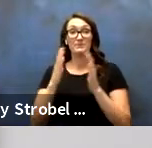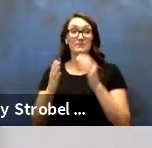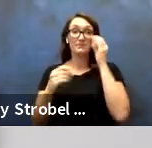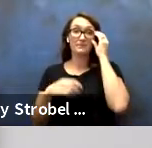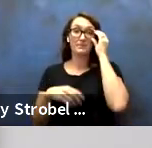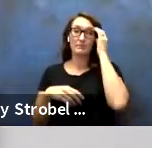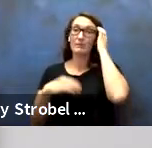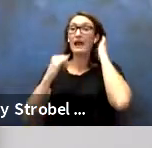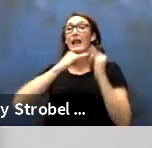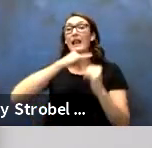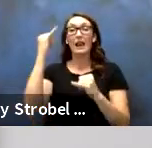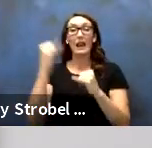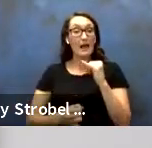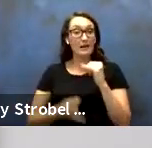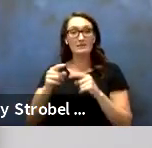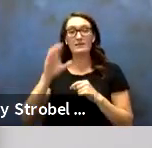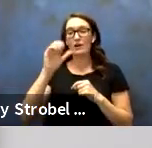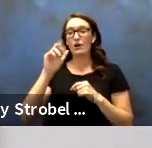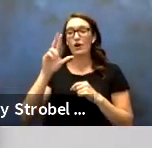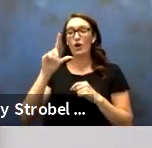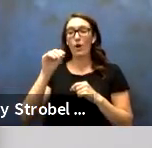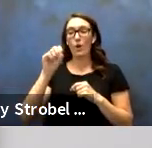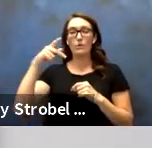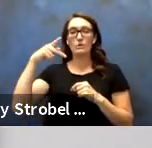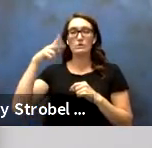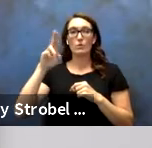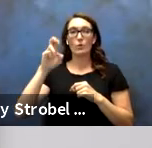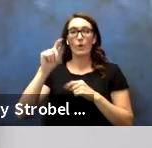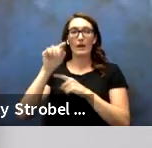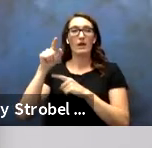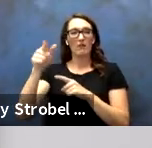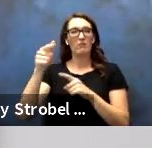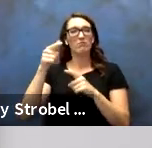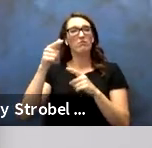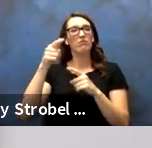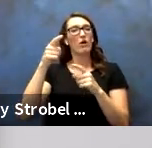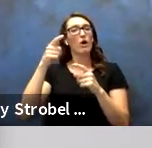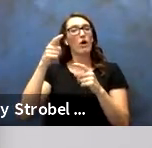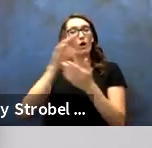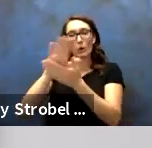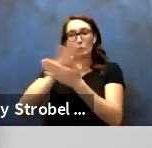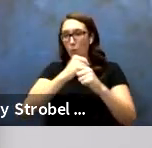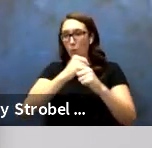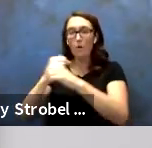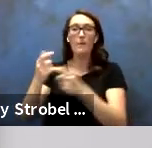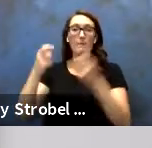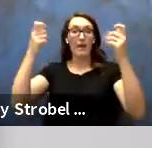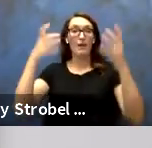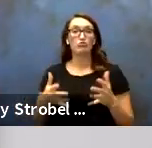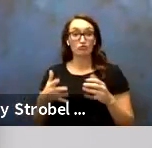And lastly in that category, have Carlos Puente. He's our custodian manager in the building services division.